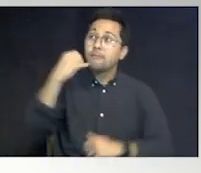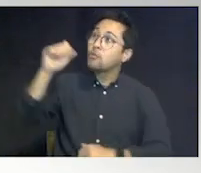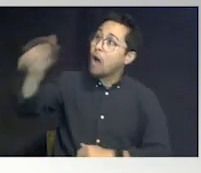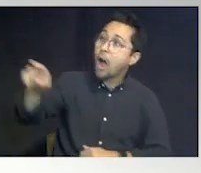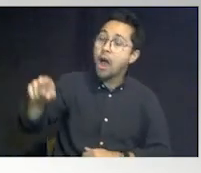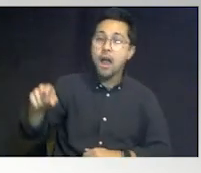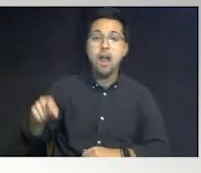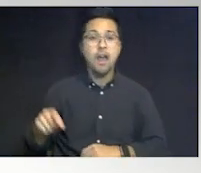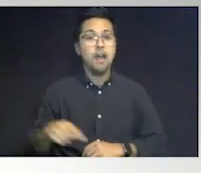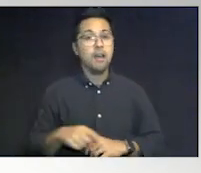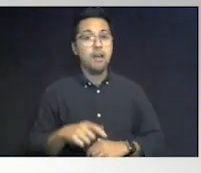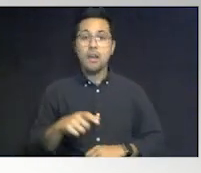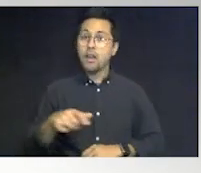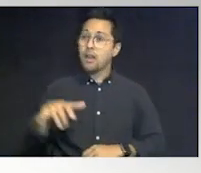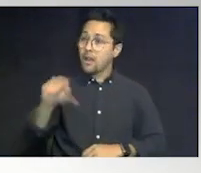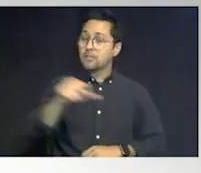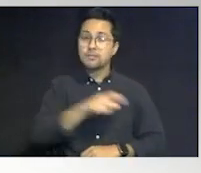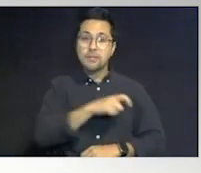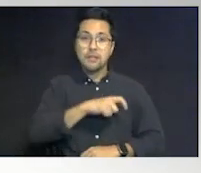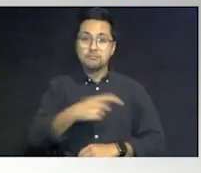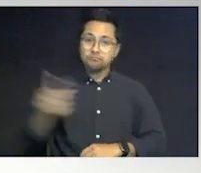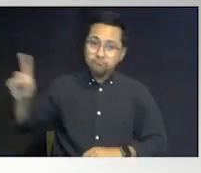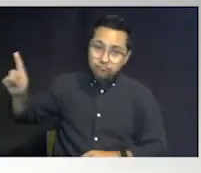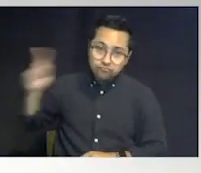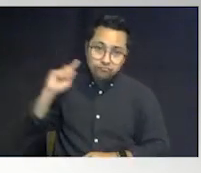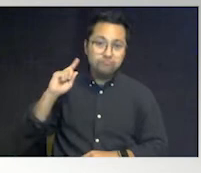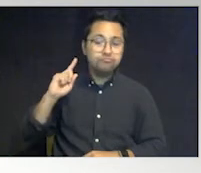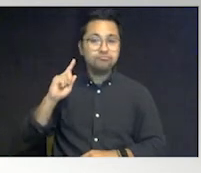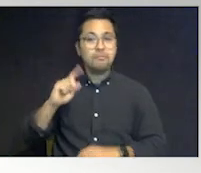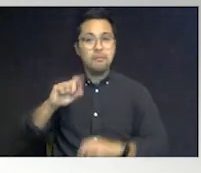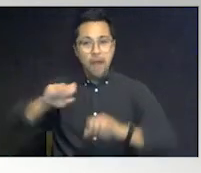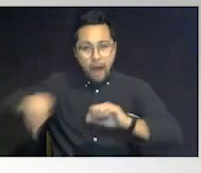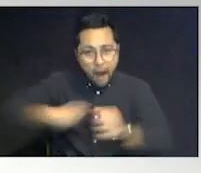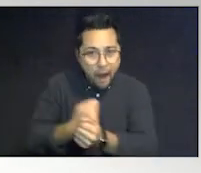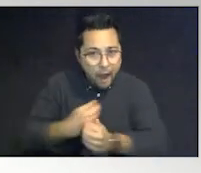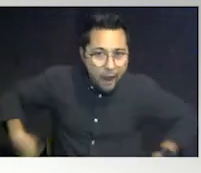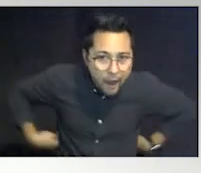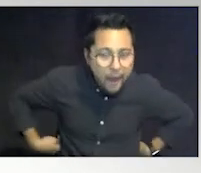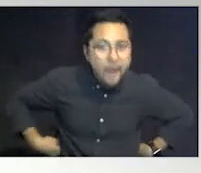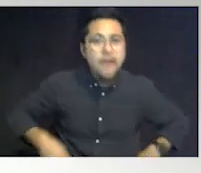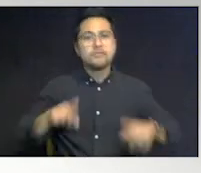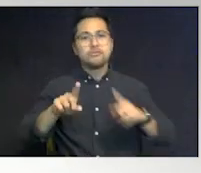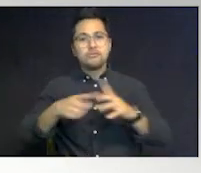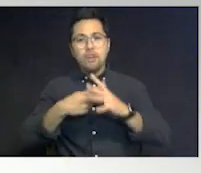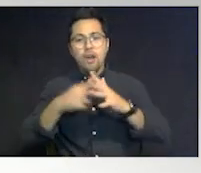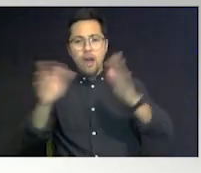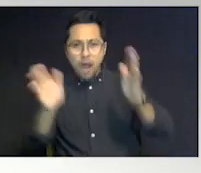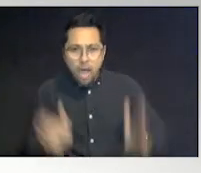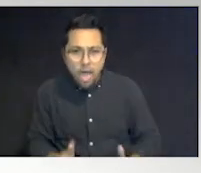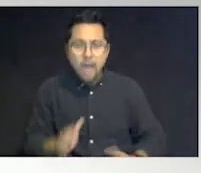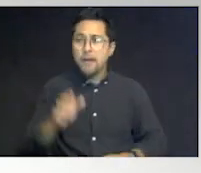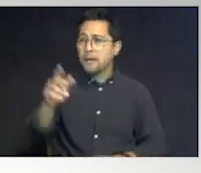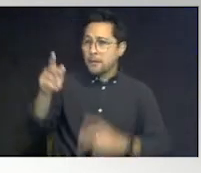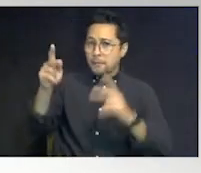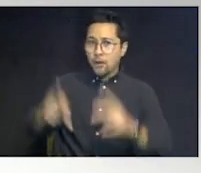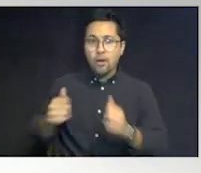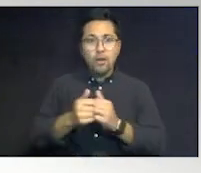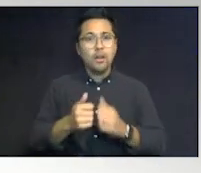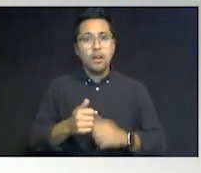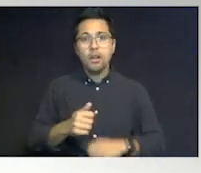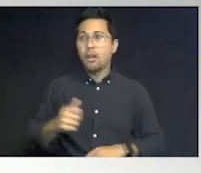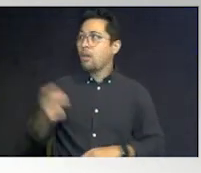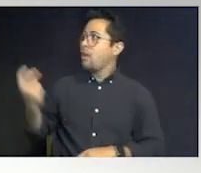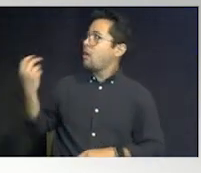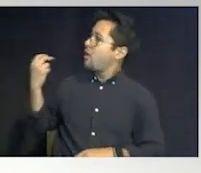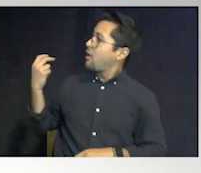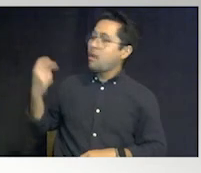Individual said yes, officer came behind, grabbed his hand behind him and started patting him down. Individual with autism started looking behind,